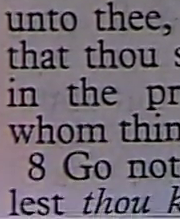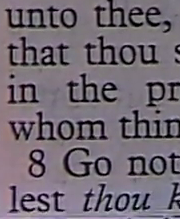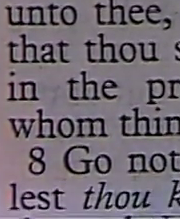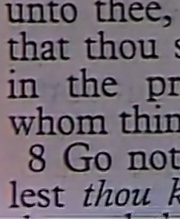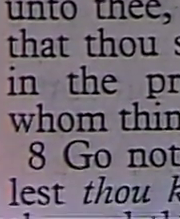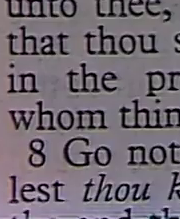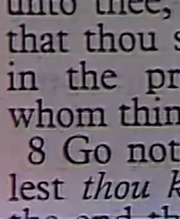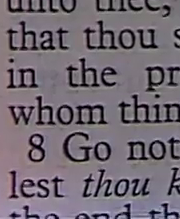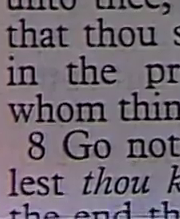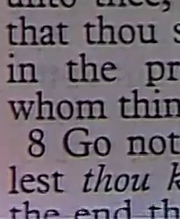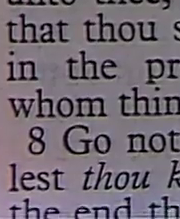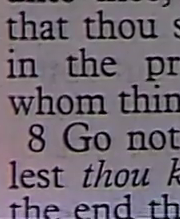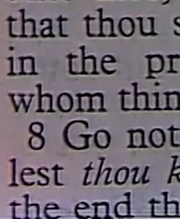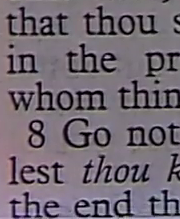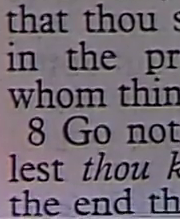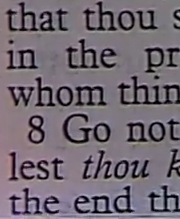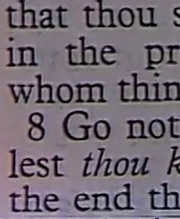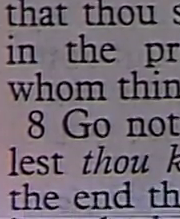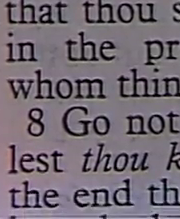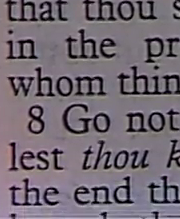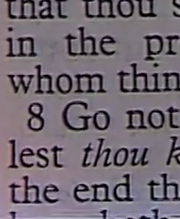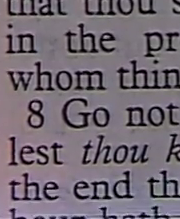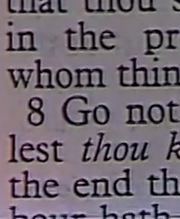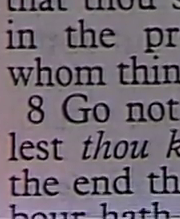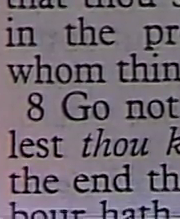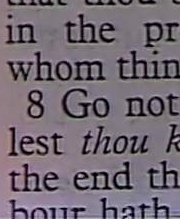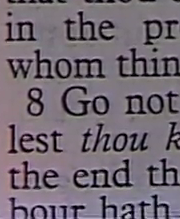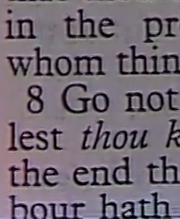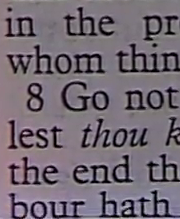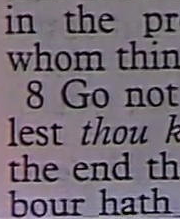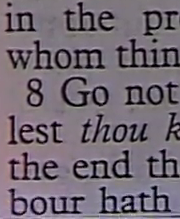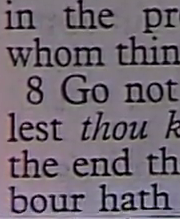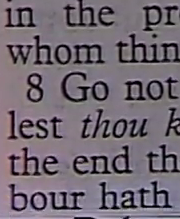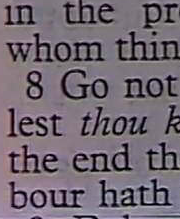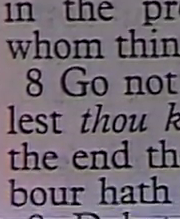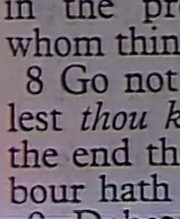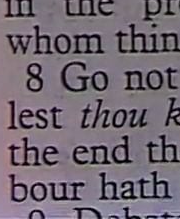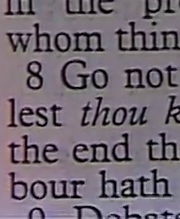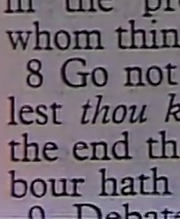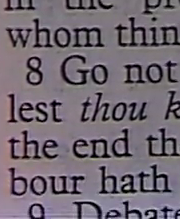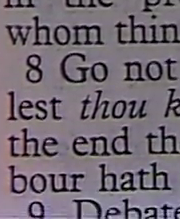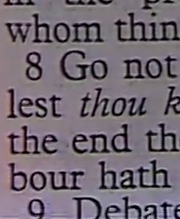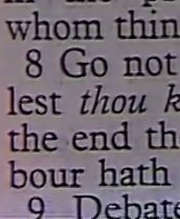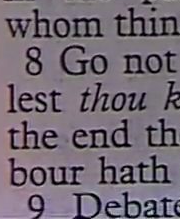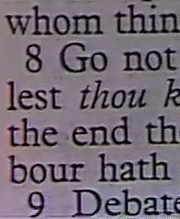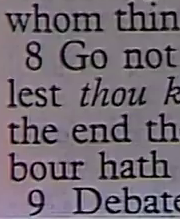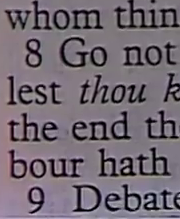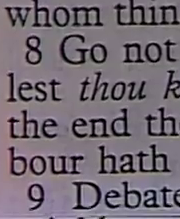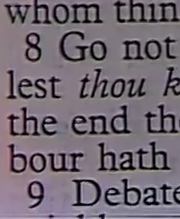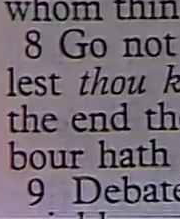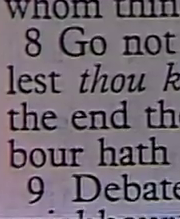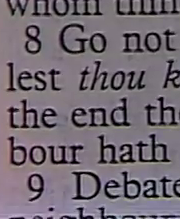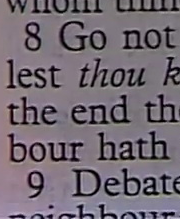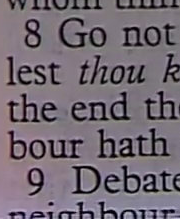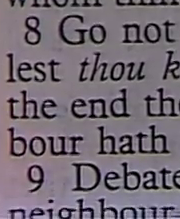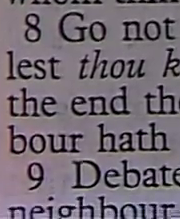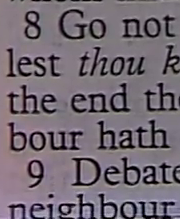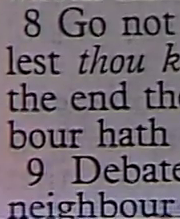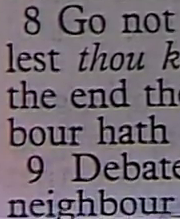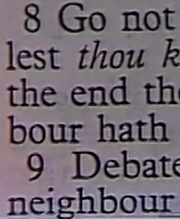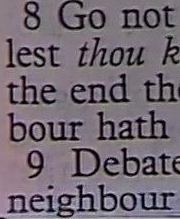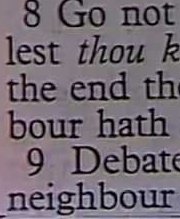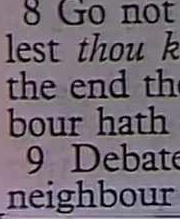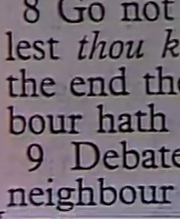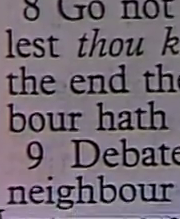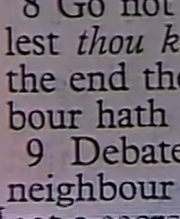thyself in the presence of the king And stand not in the place of great men For better it is that it be said unto thee